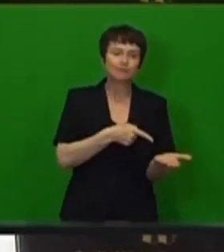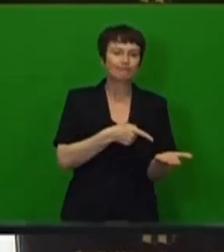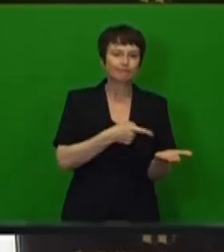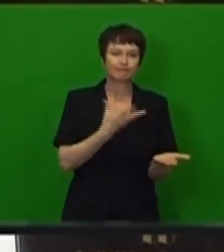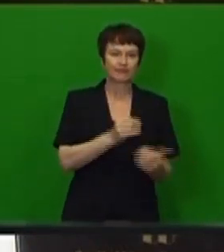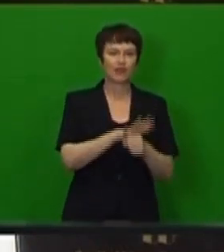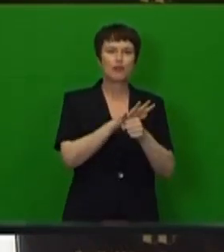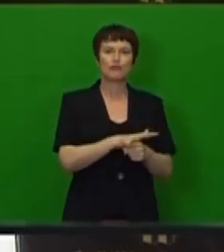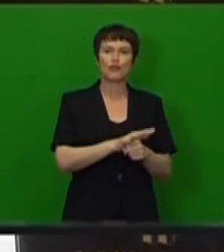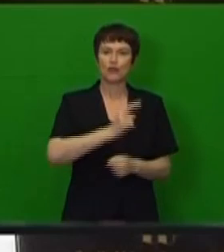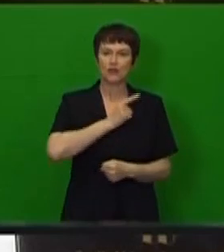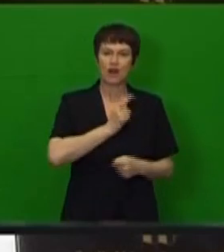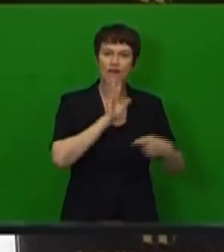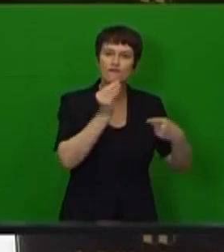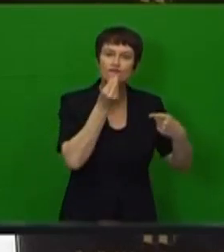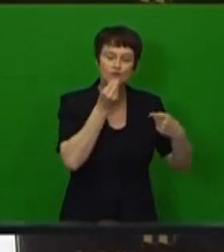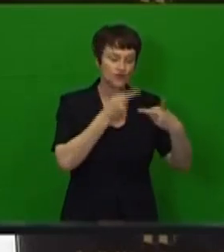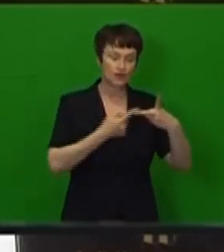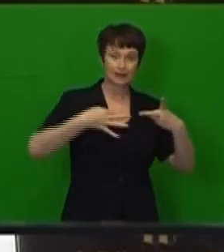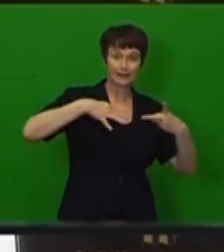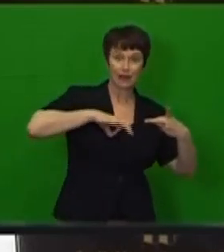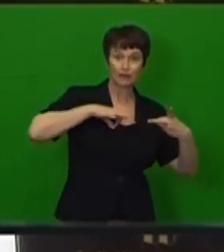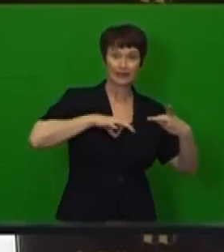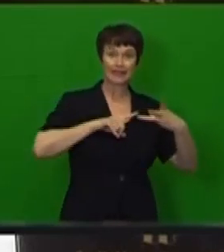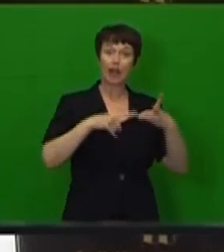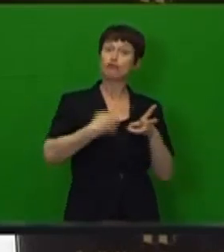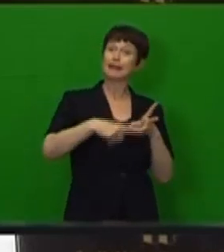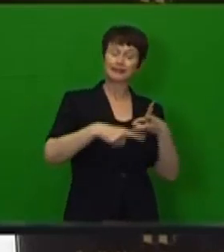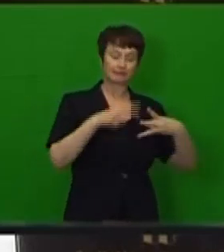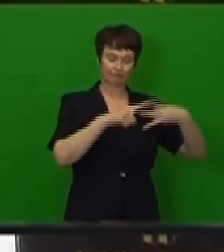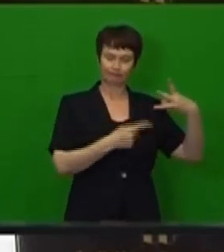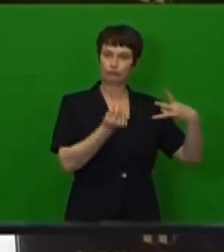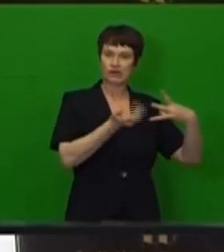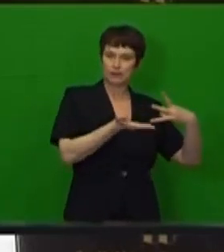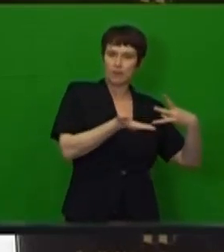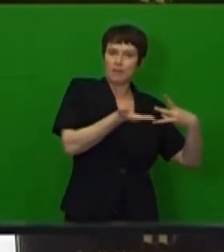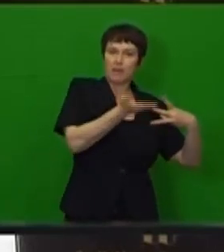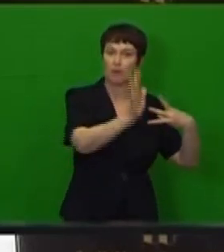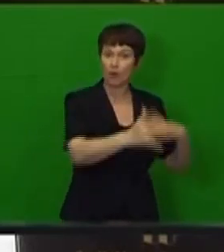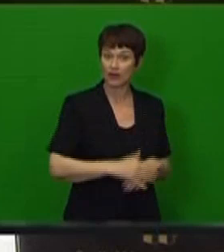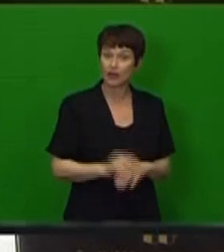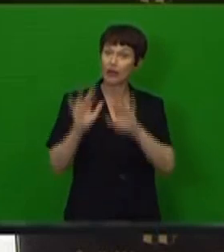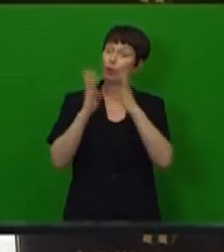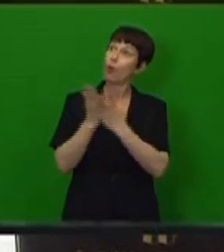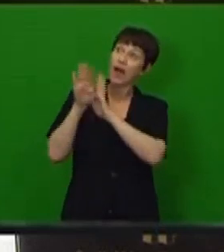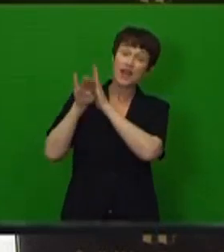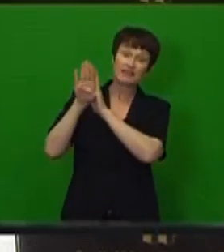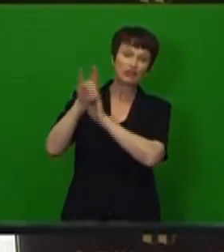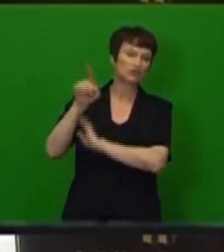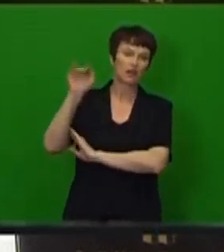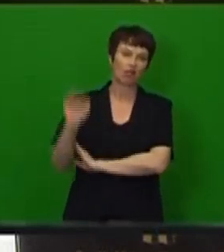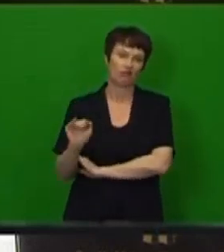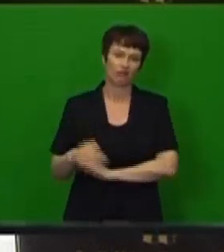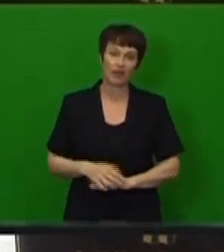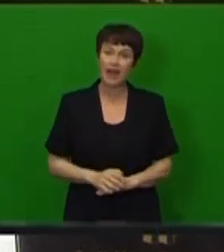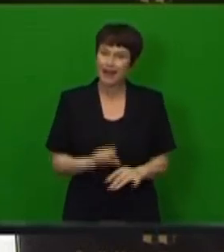are expected to increase at moderate rates. Global inflation should remain low. In the